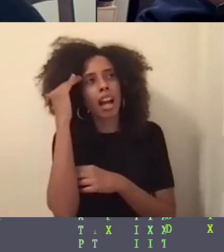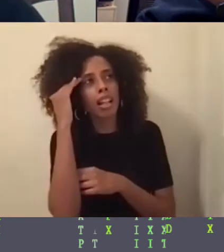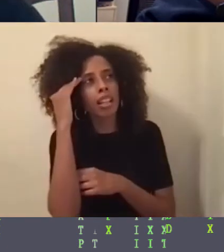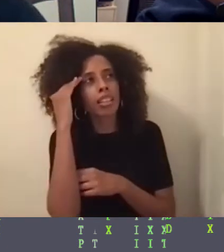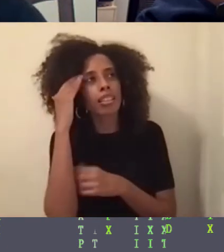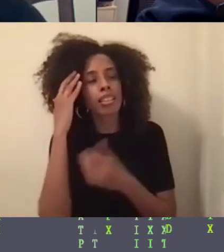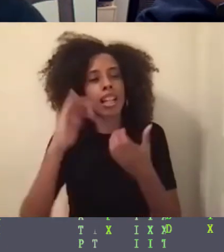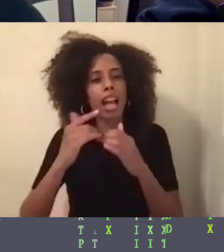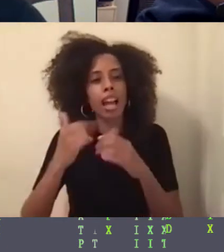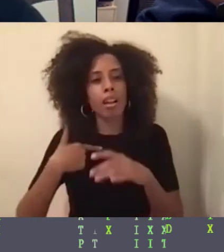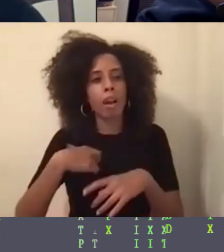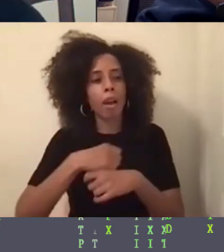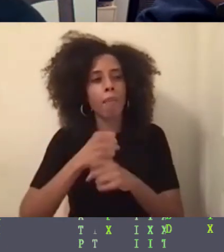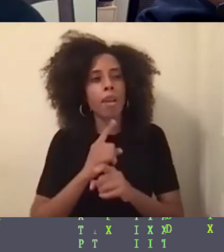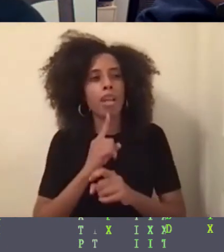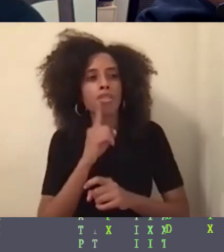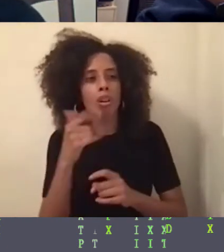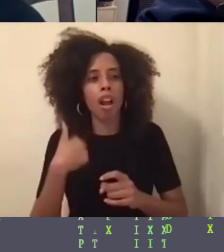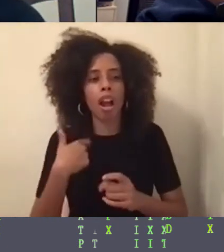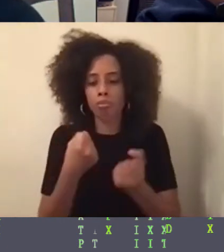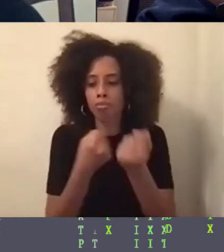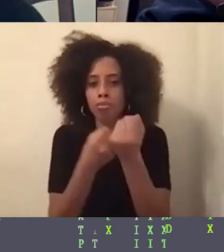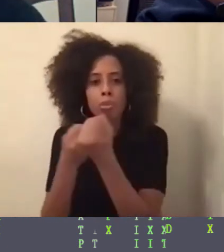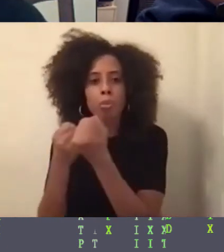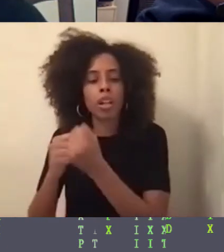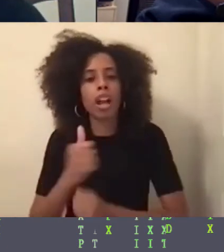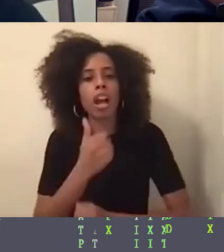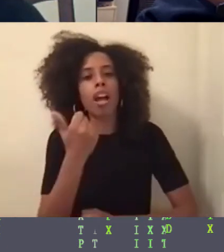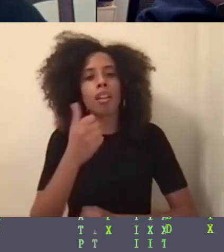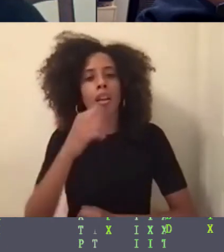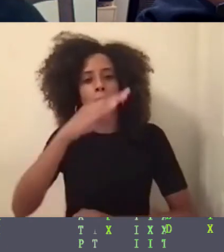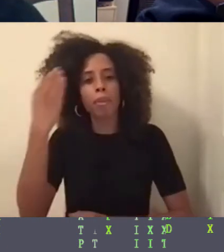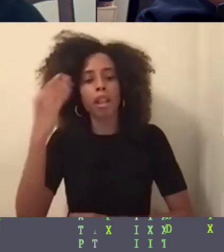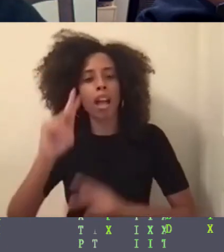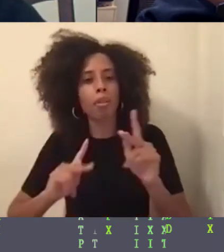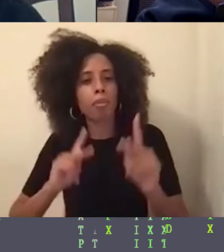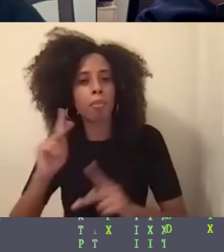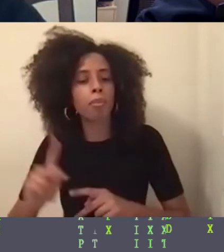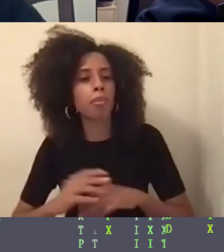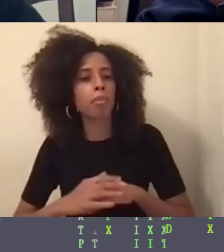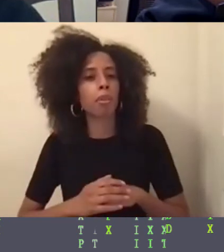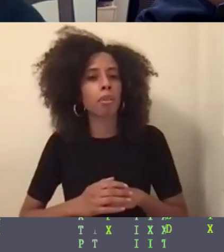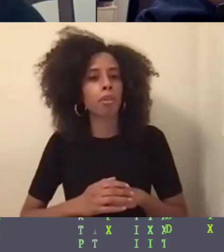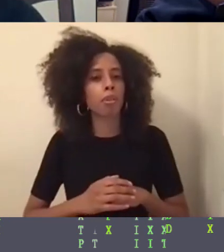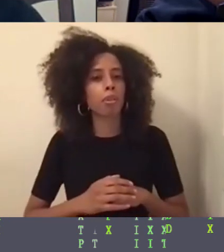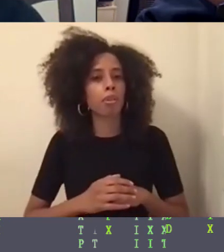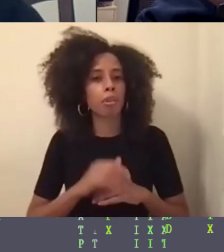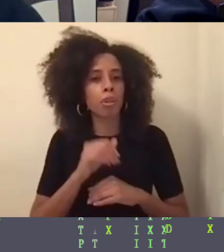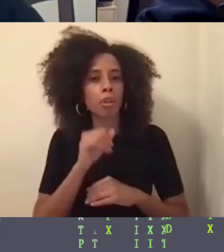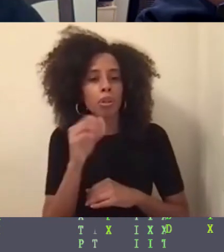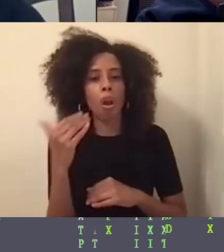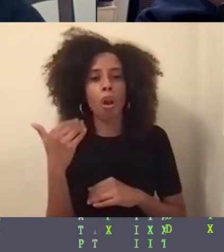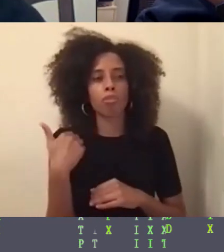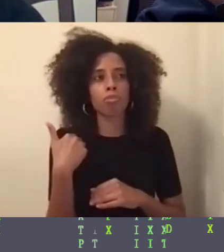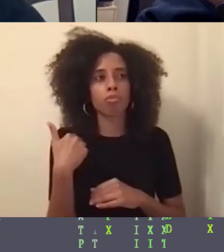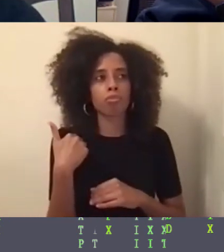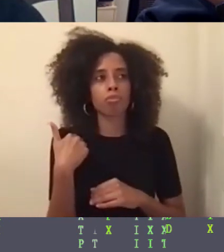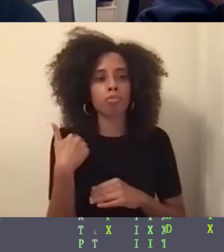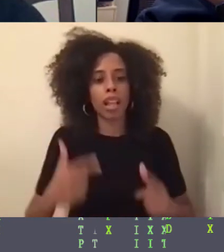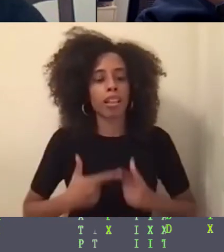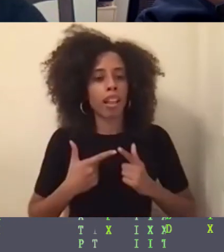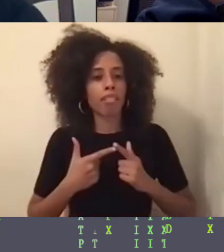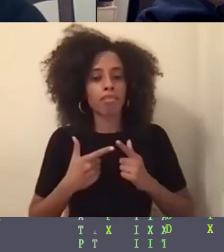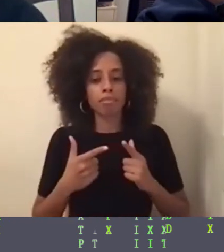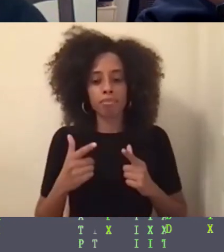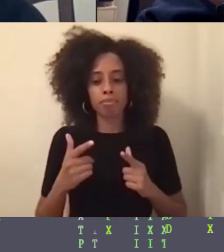I'm creating a container of nourishment support for other black diasporic people who, you know, don't exist in those modes. Um, and so that's something